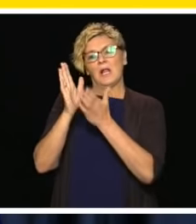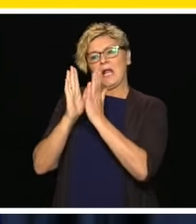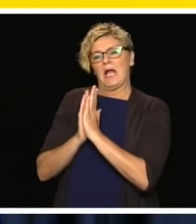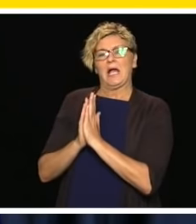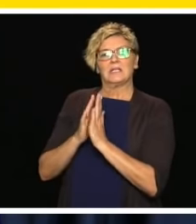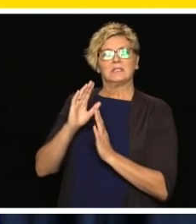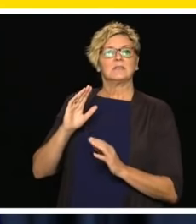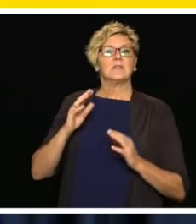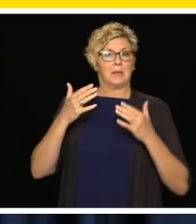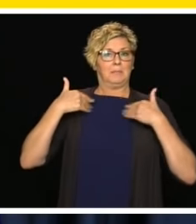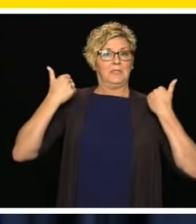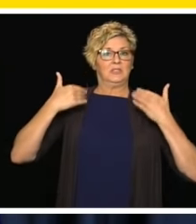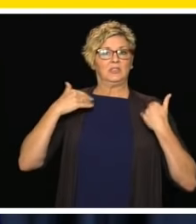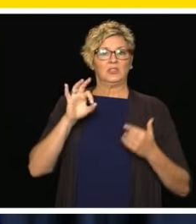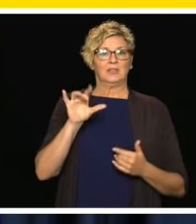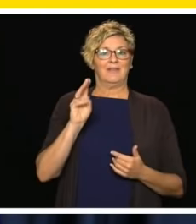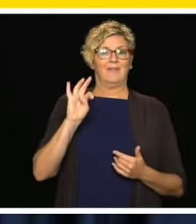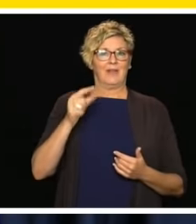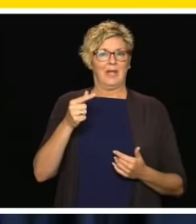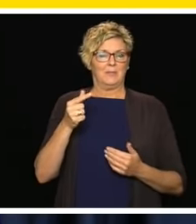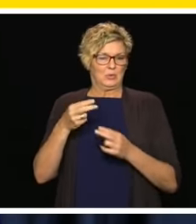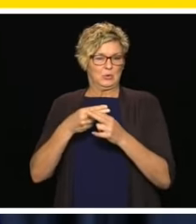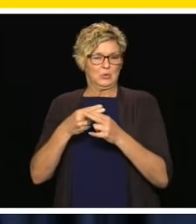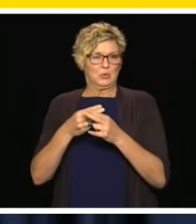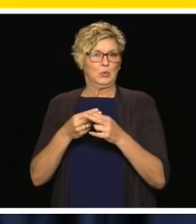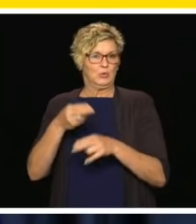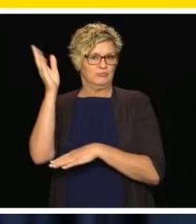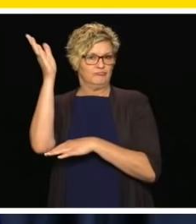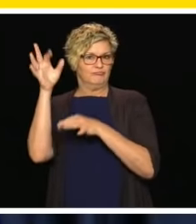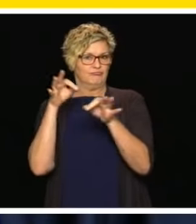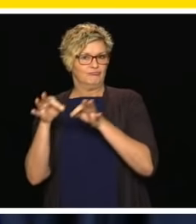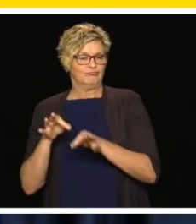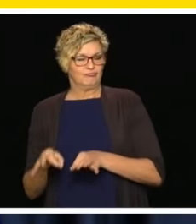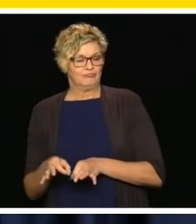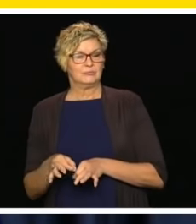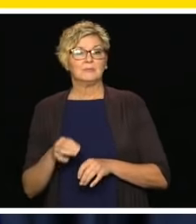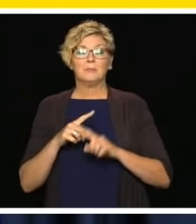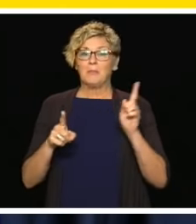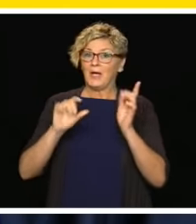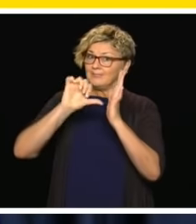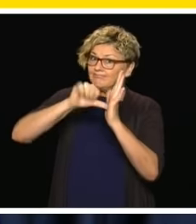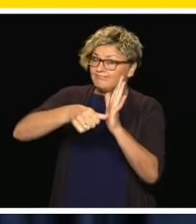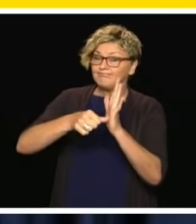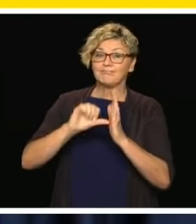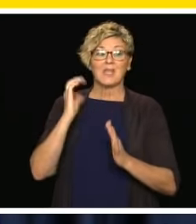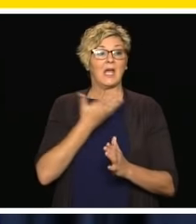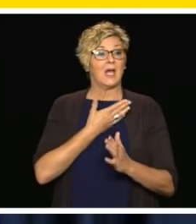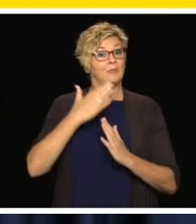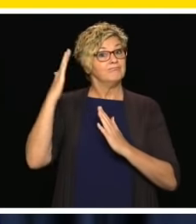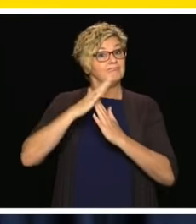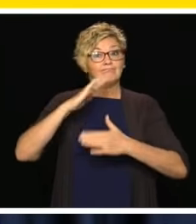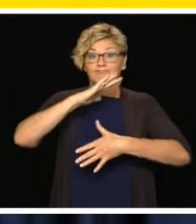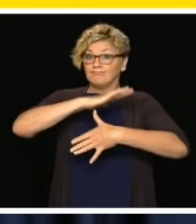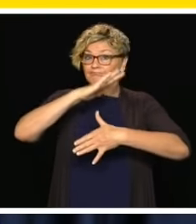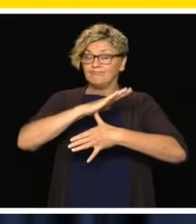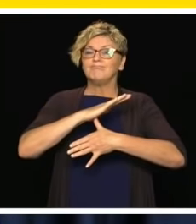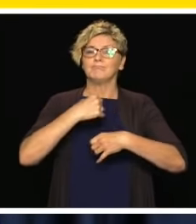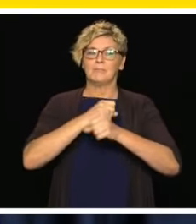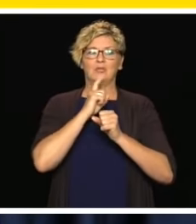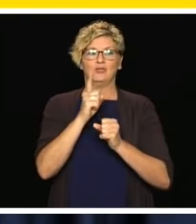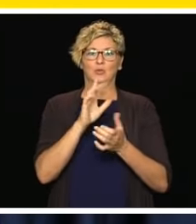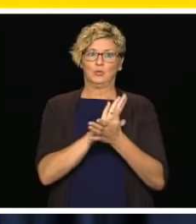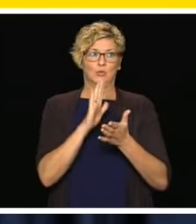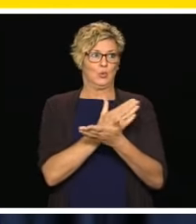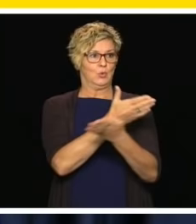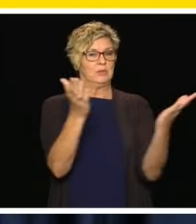on that in a moment. But our objective here and our top priority is to make sure that schools are safe. Rigorous cleaning procedures